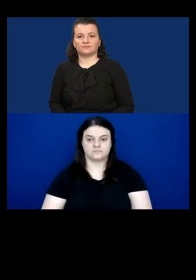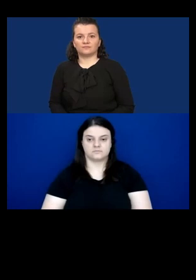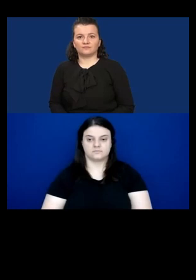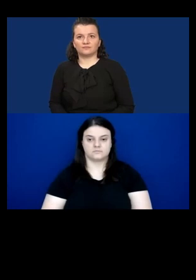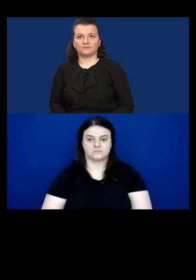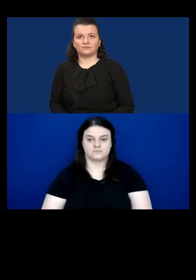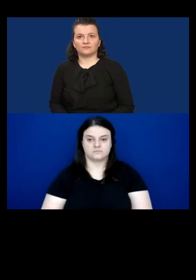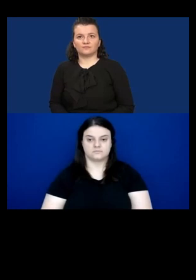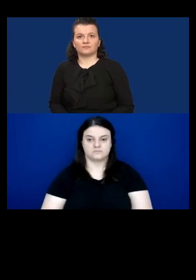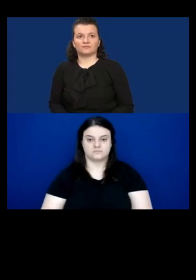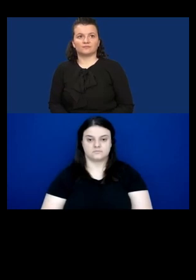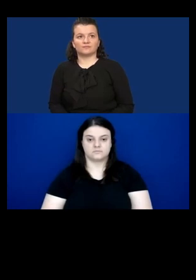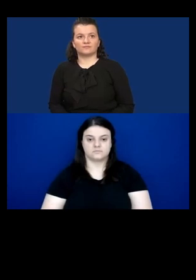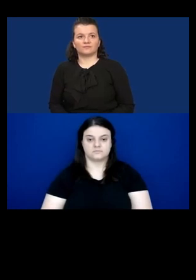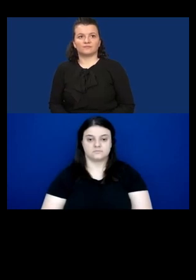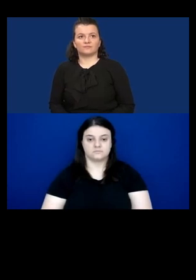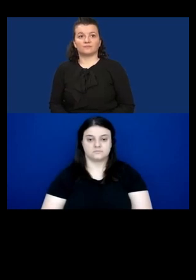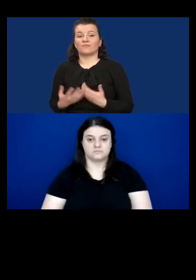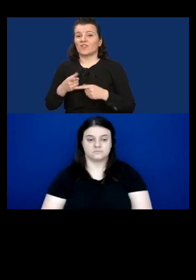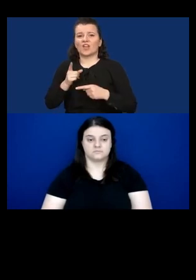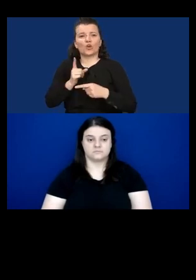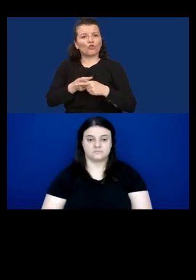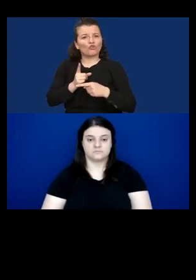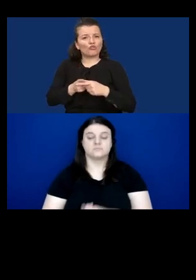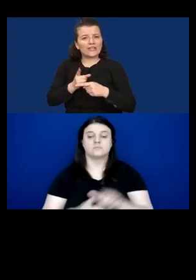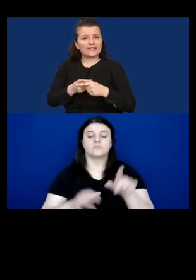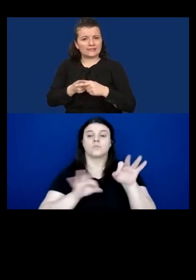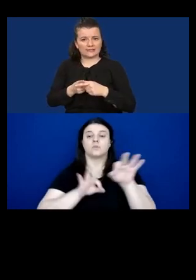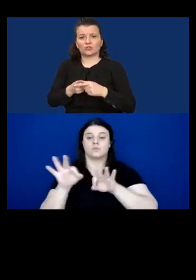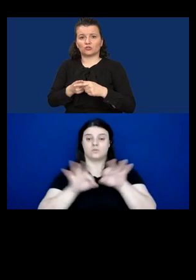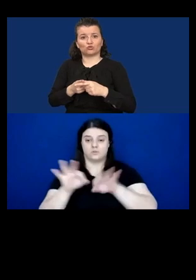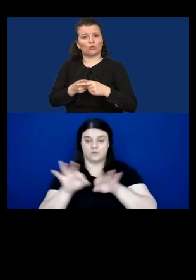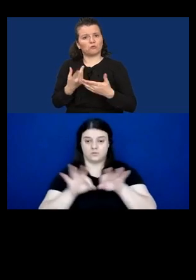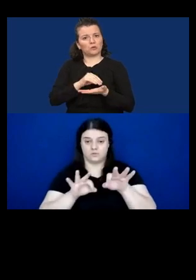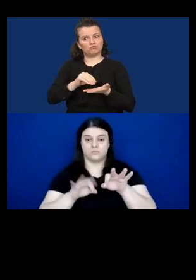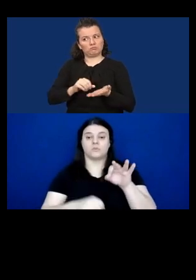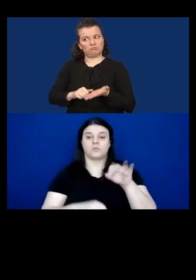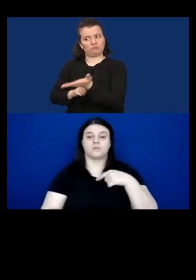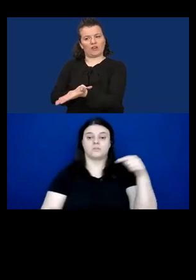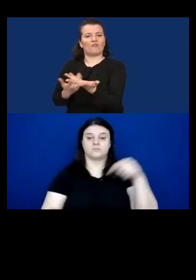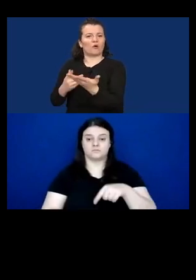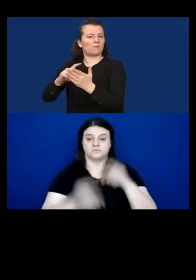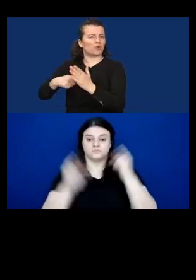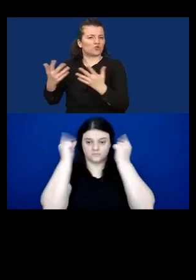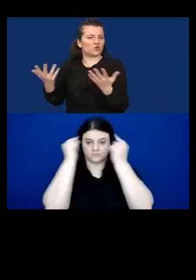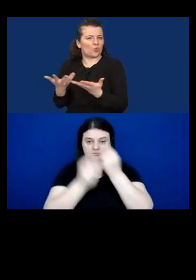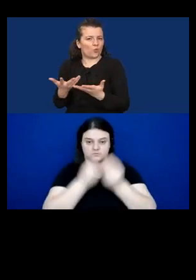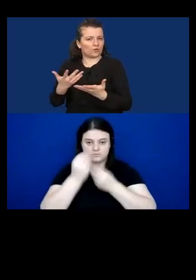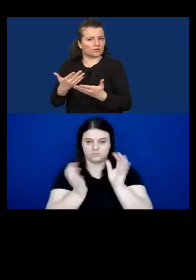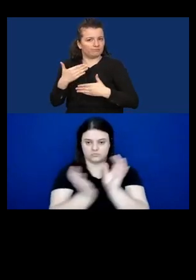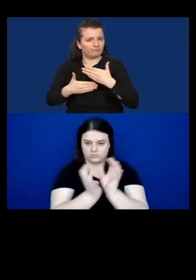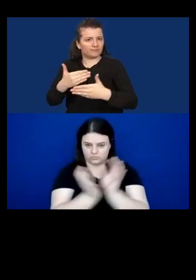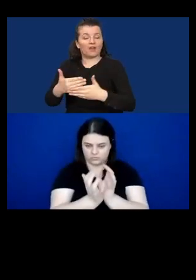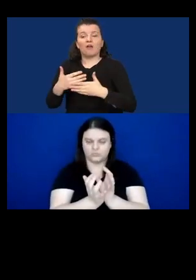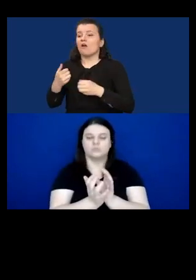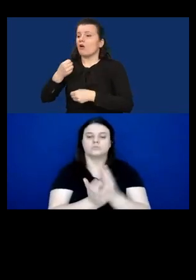The policy report for Greece for the project was conducted together with a group of colleagues in the field of